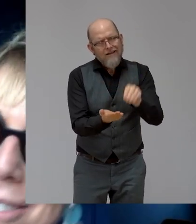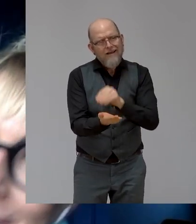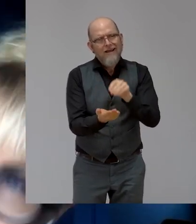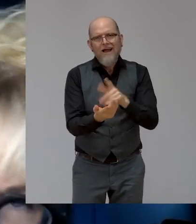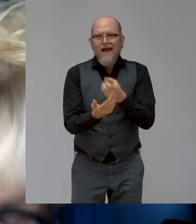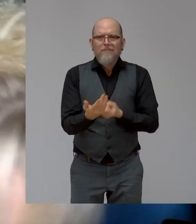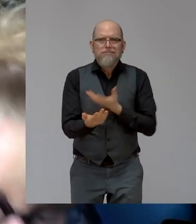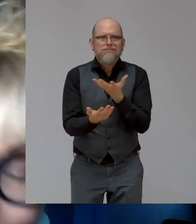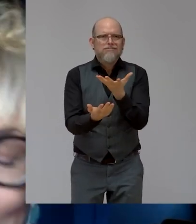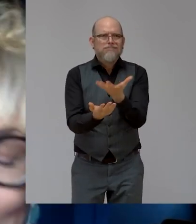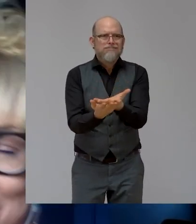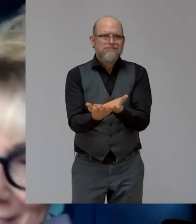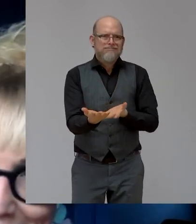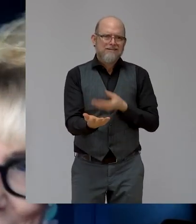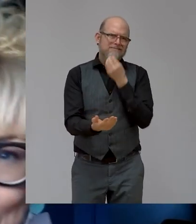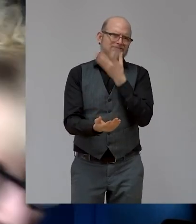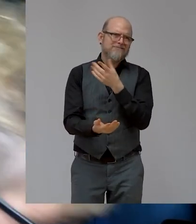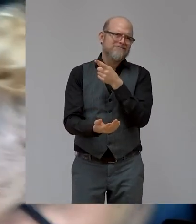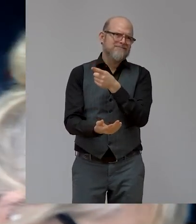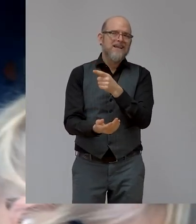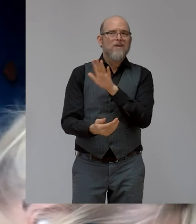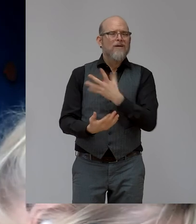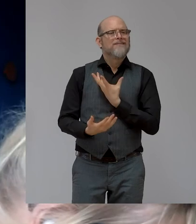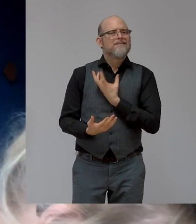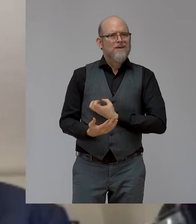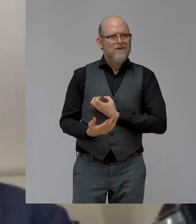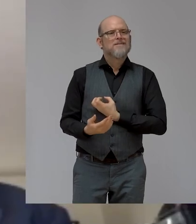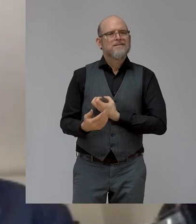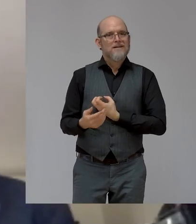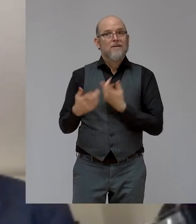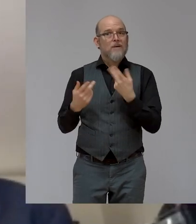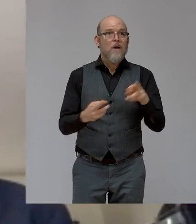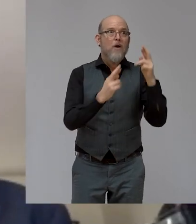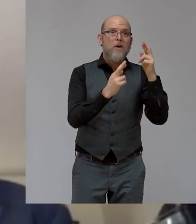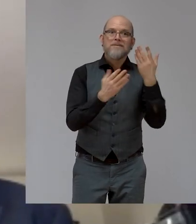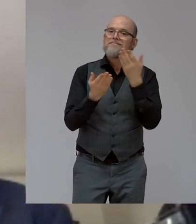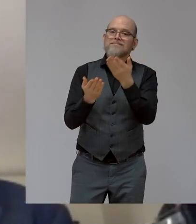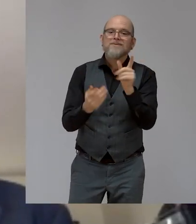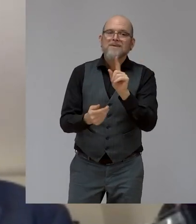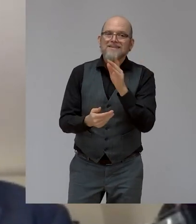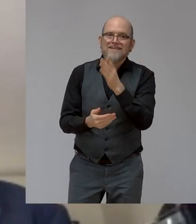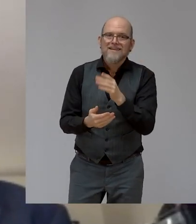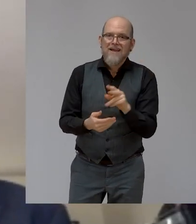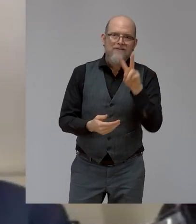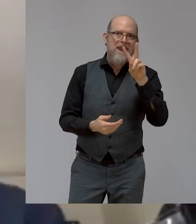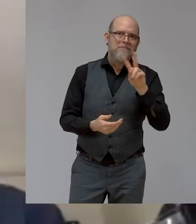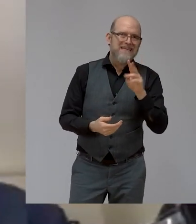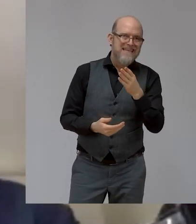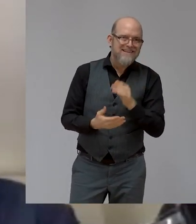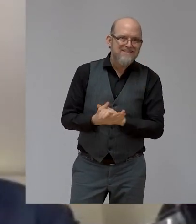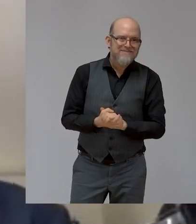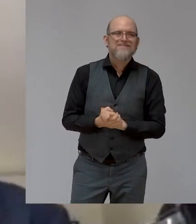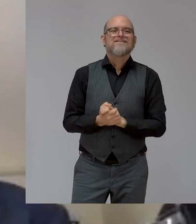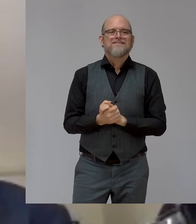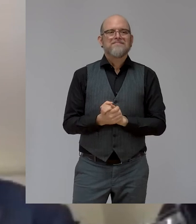your building forward hope. Thank you very much. I have many, many